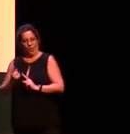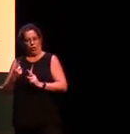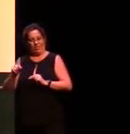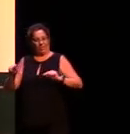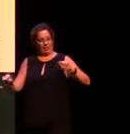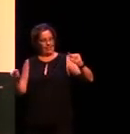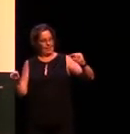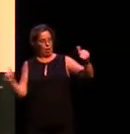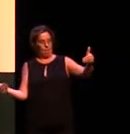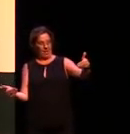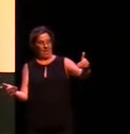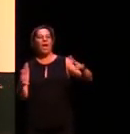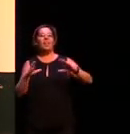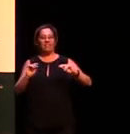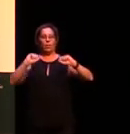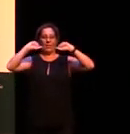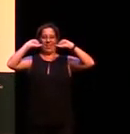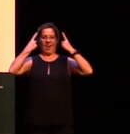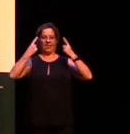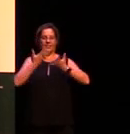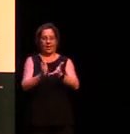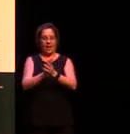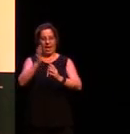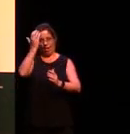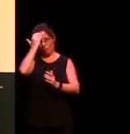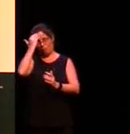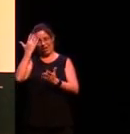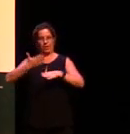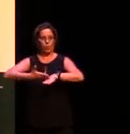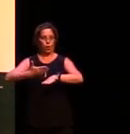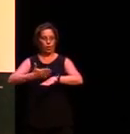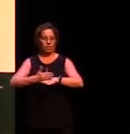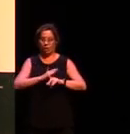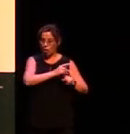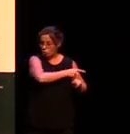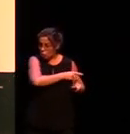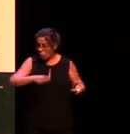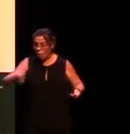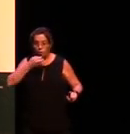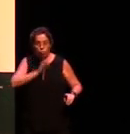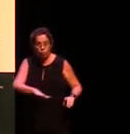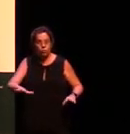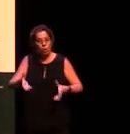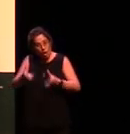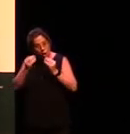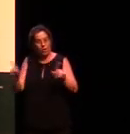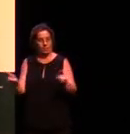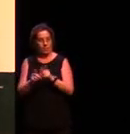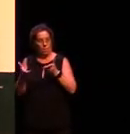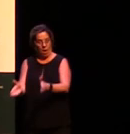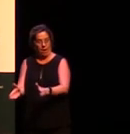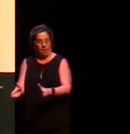languages before we really know whether children learn all languages in the same way or whether they have to learn different languages in different ways